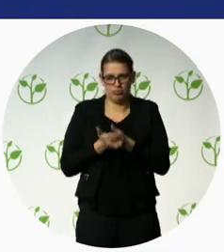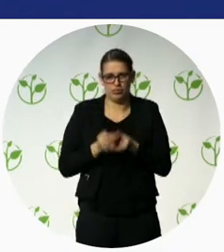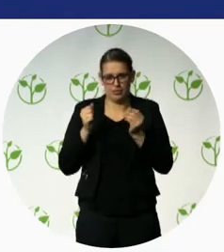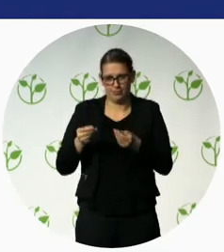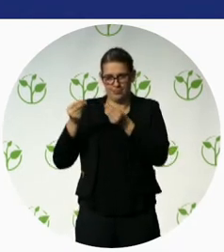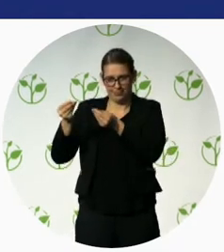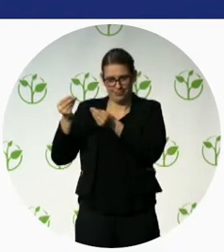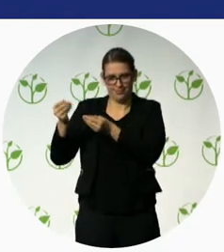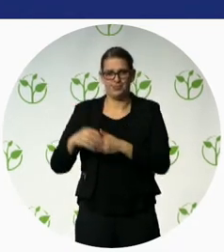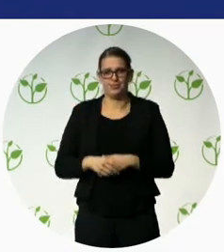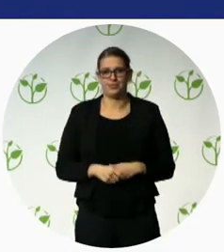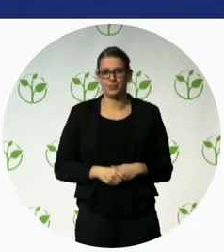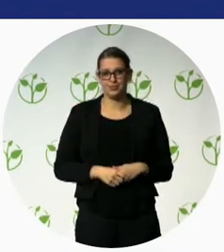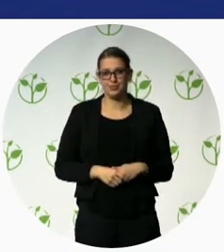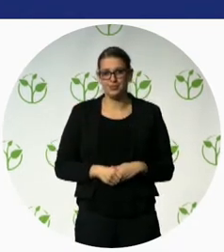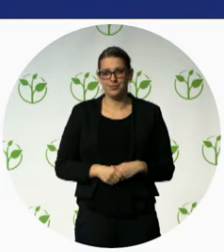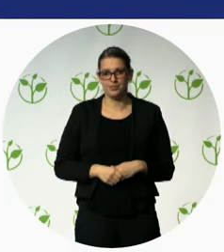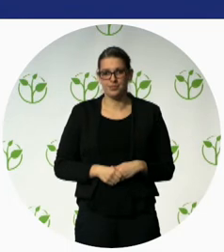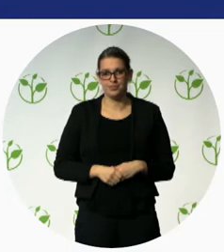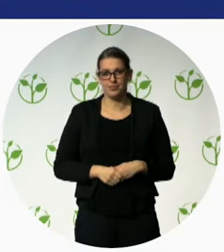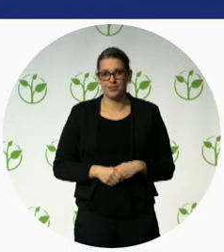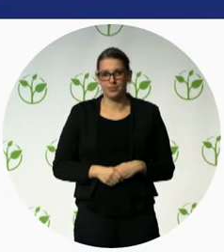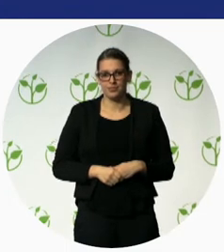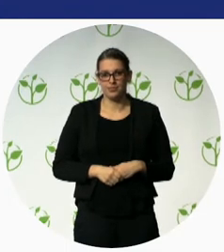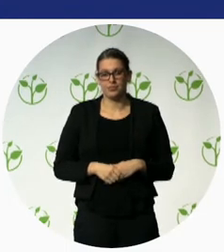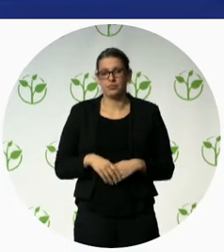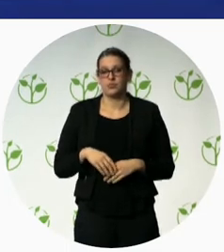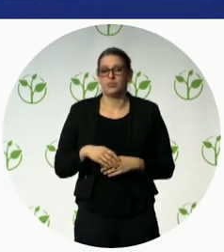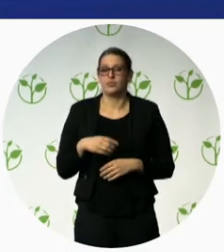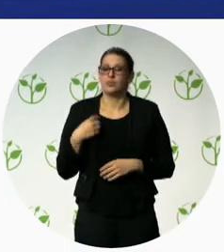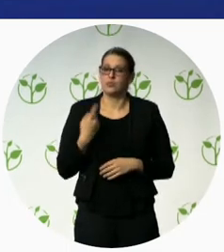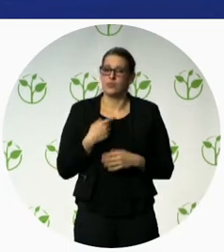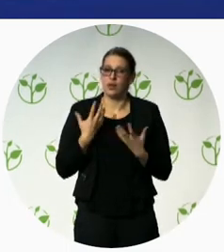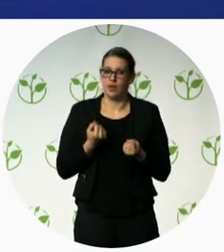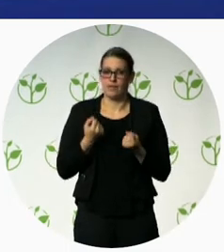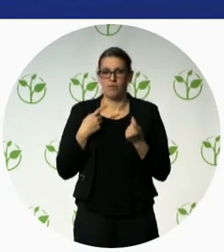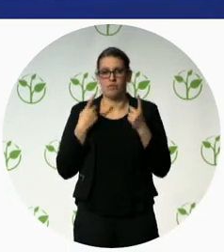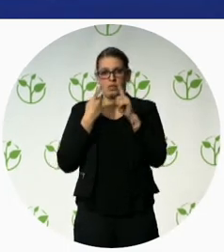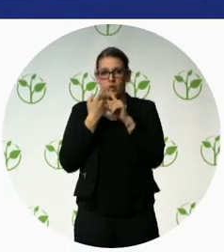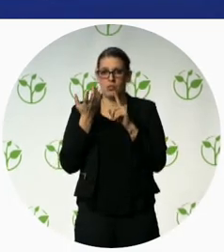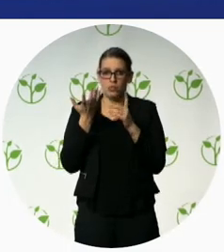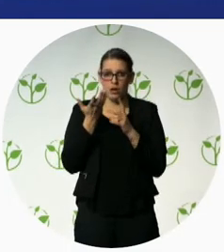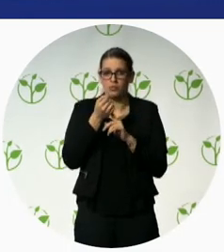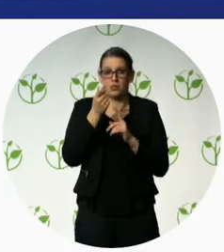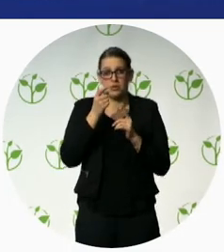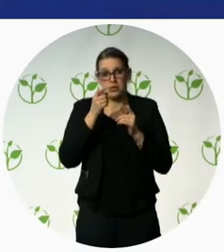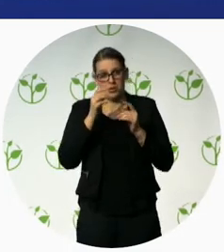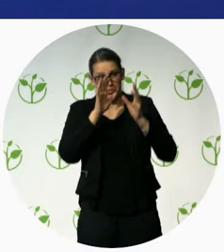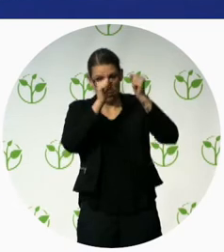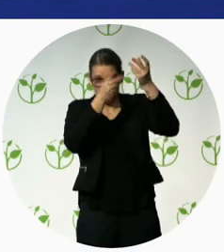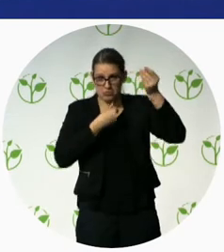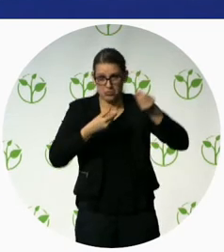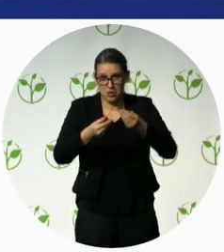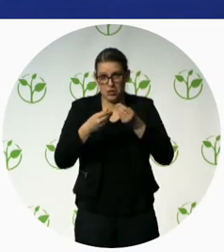use that flipchart but it's always better to replace the pictures with local